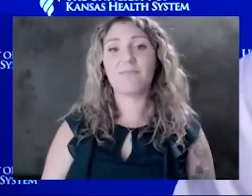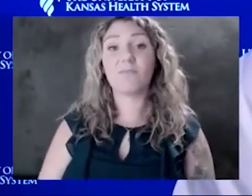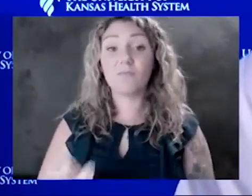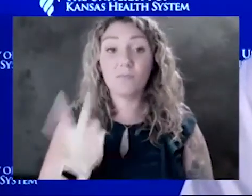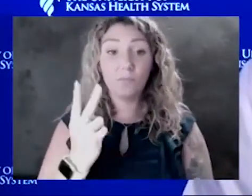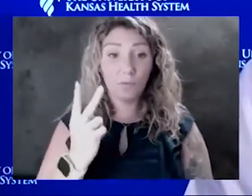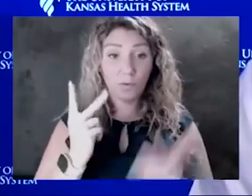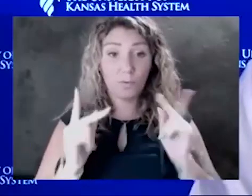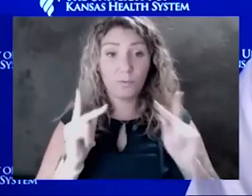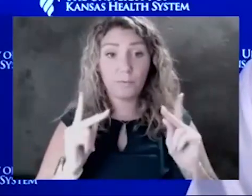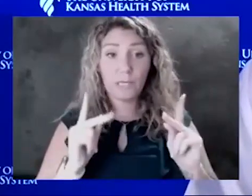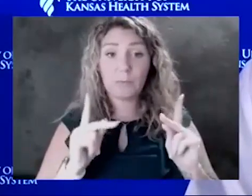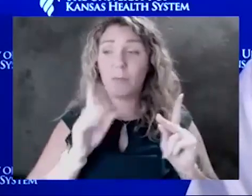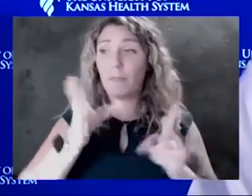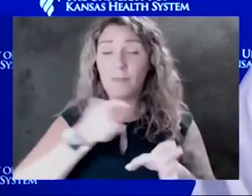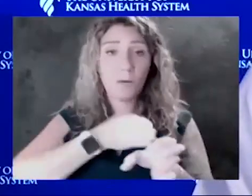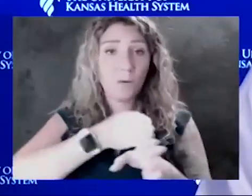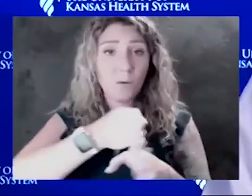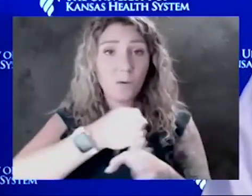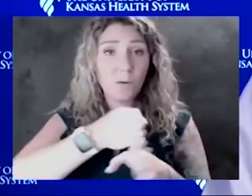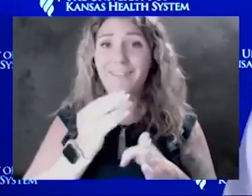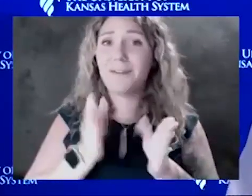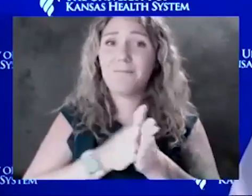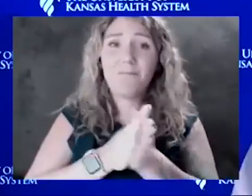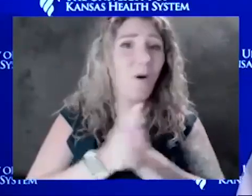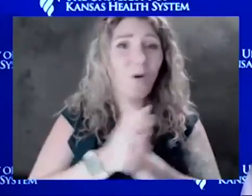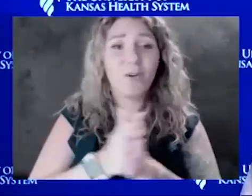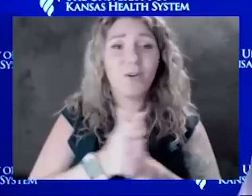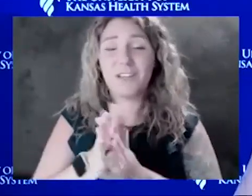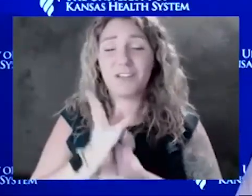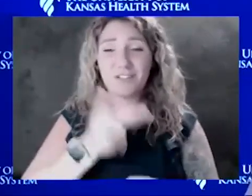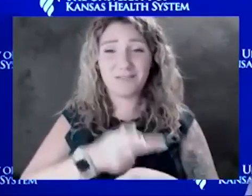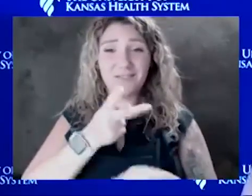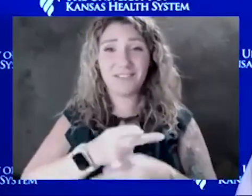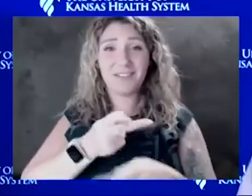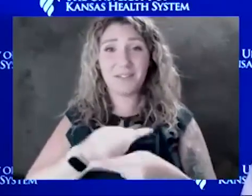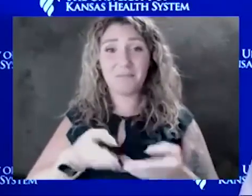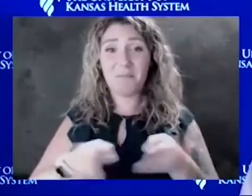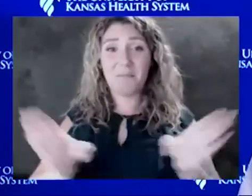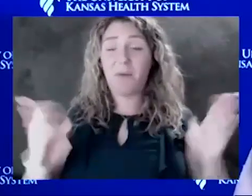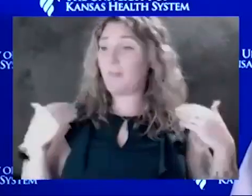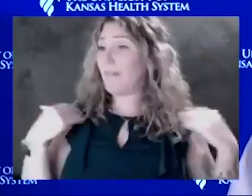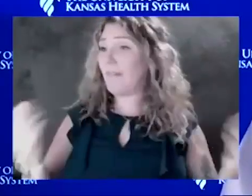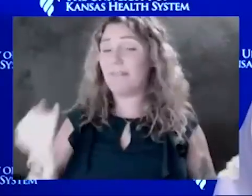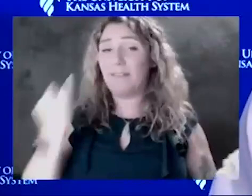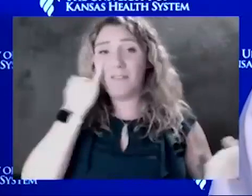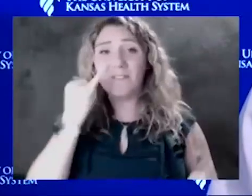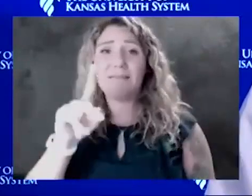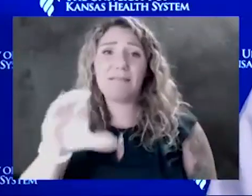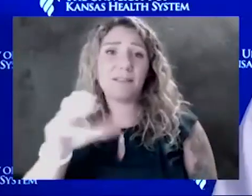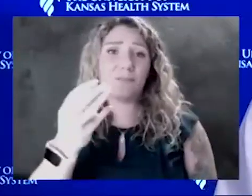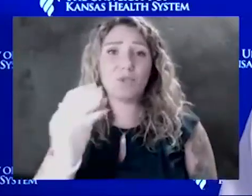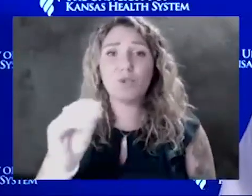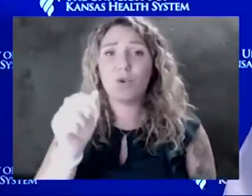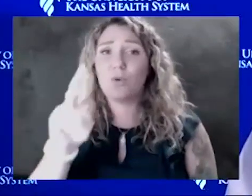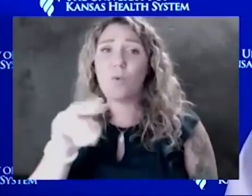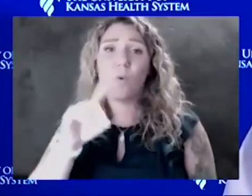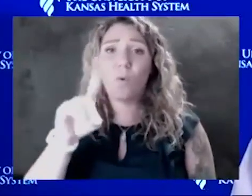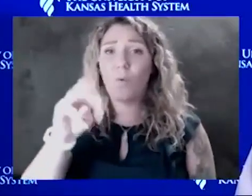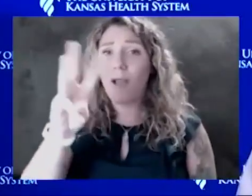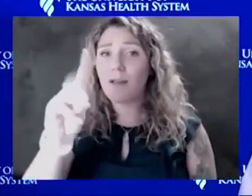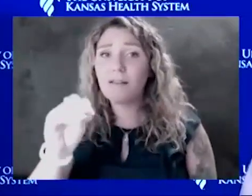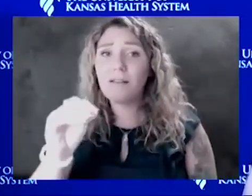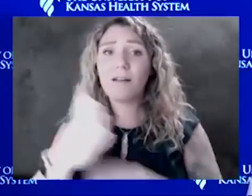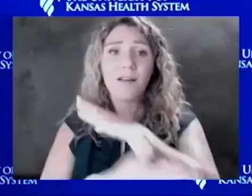career and motivation is to keep the public healthy, whether it's Kansas City, Missouri or Wyandotte County. Understand who your